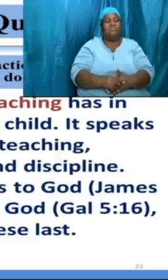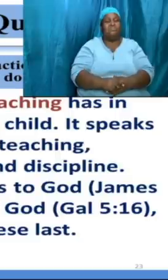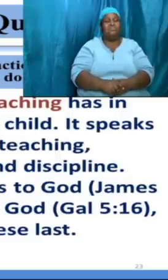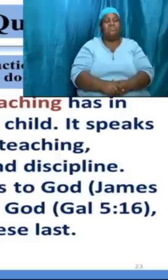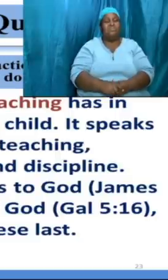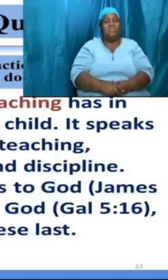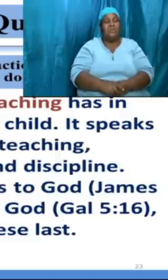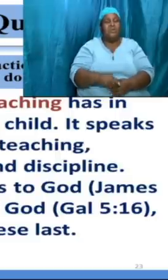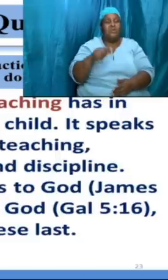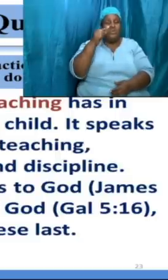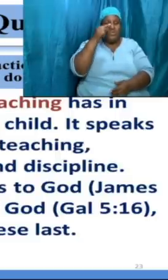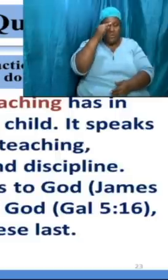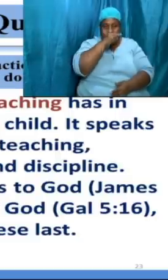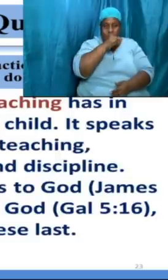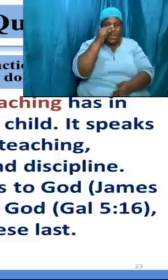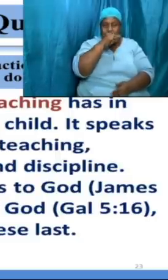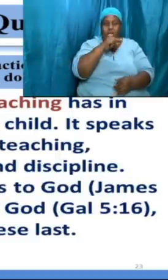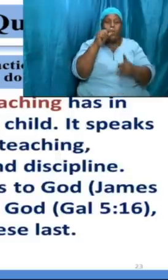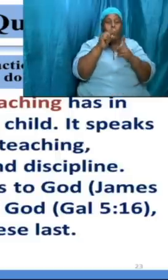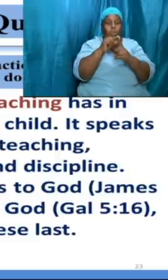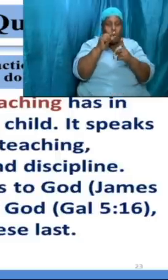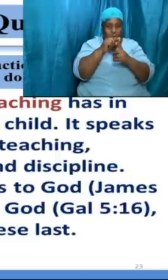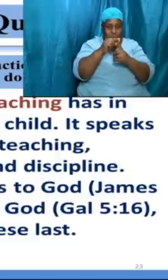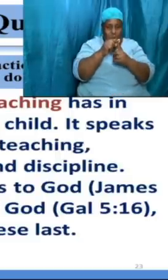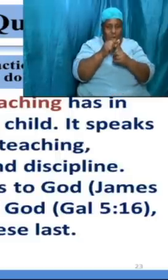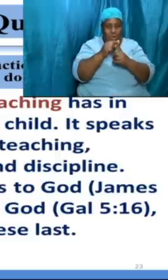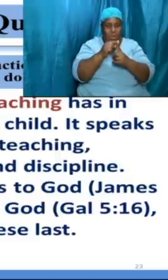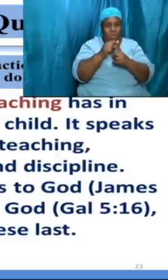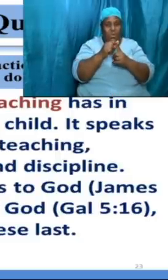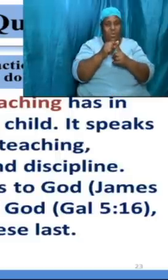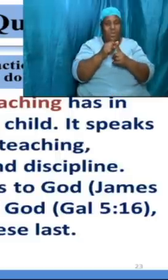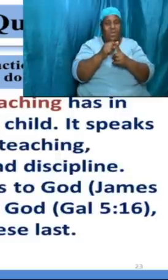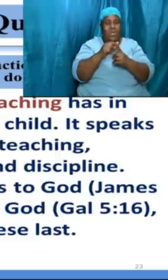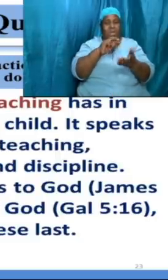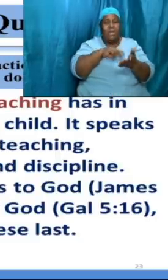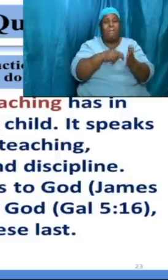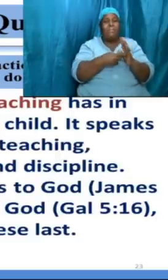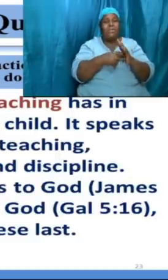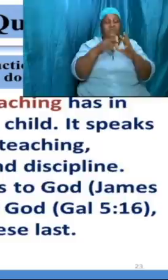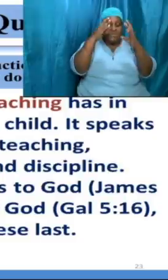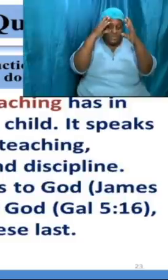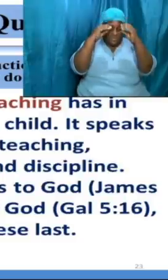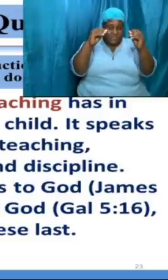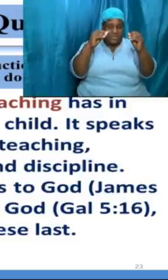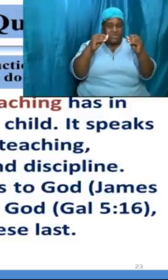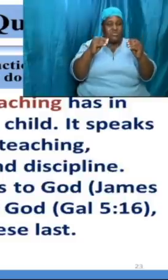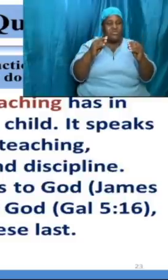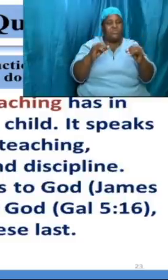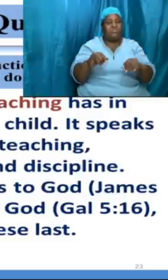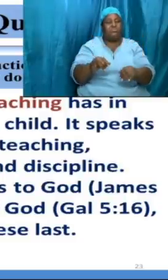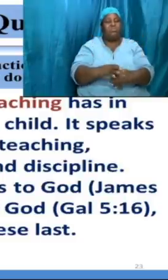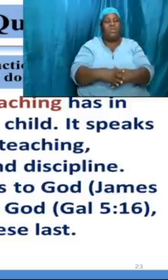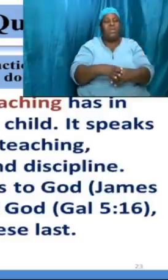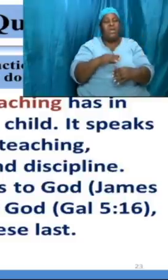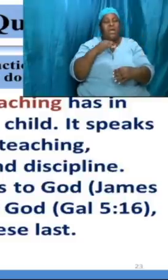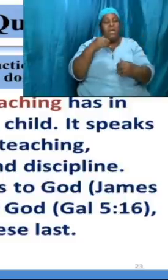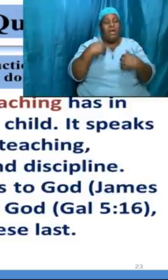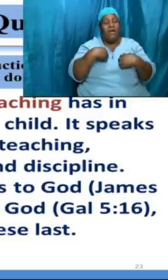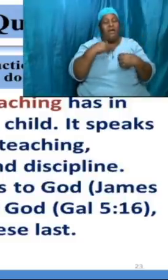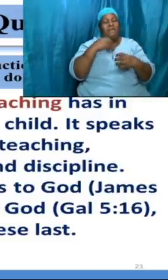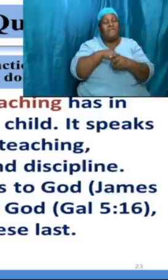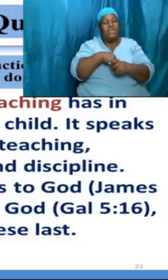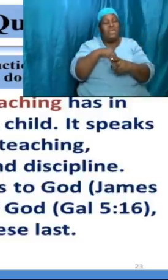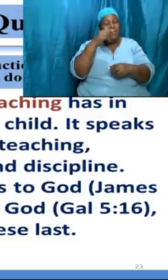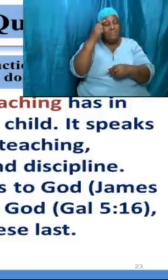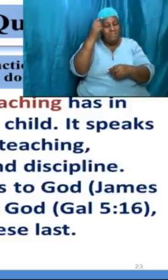for teaching has in mind what a parent does for a child so when we talk about